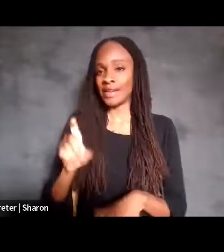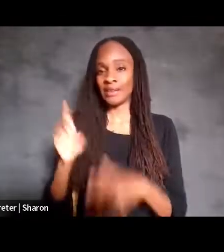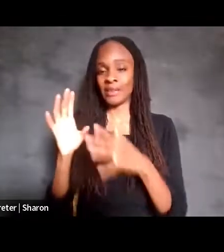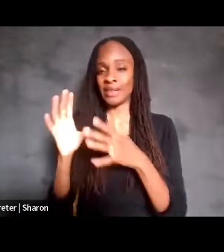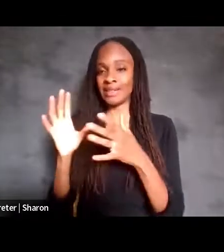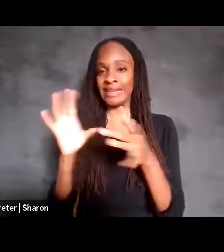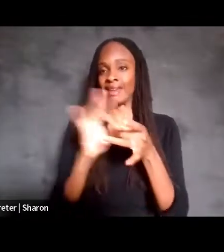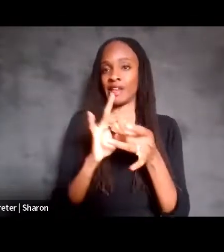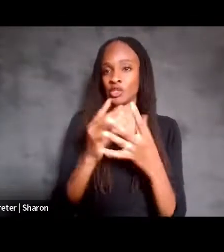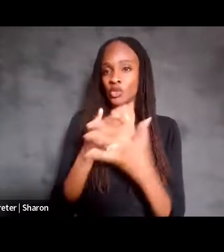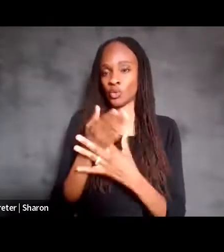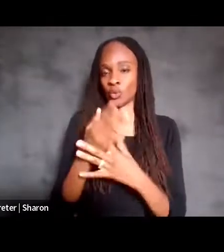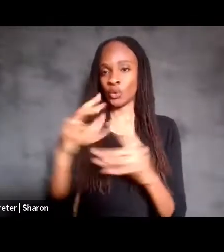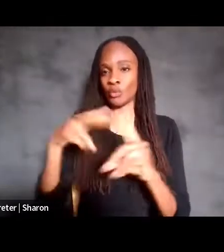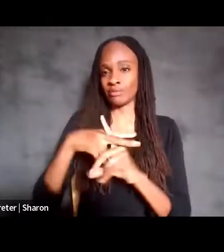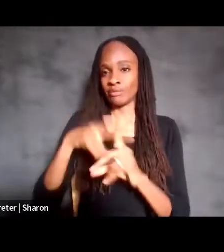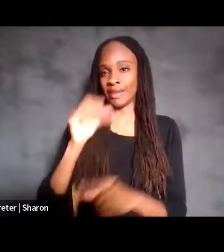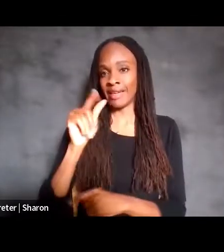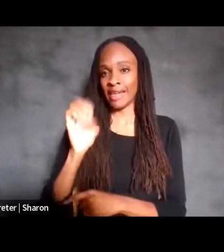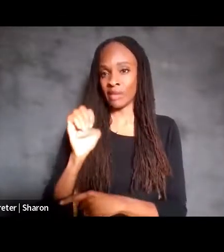in a soon period of time.